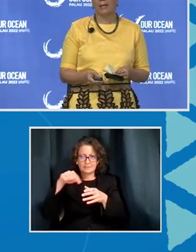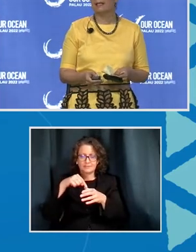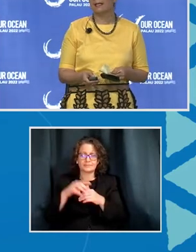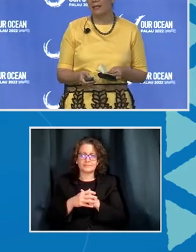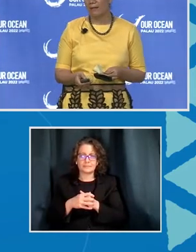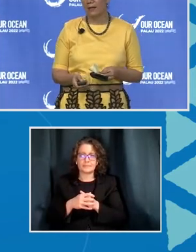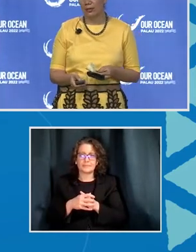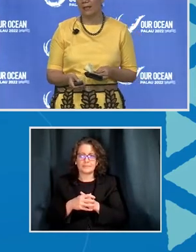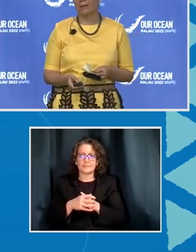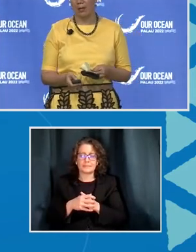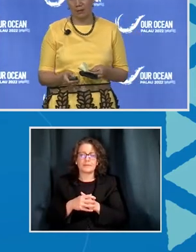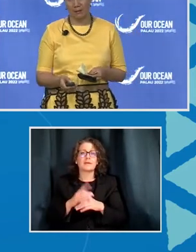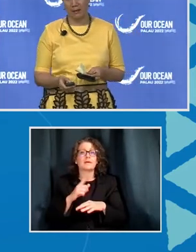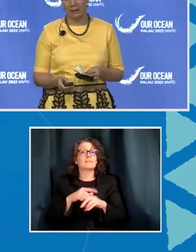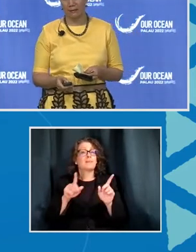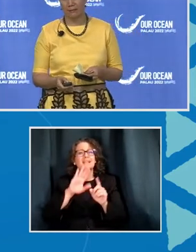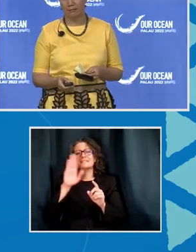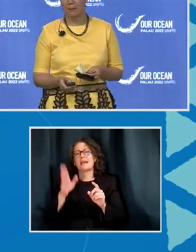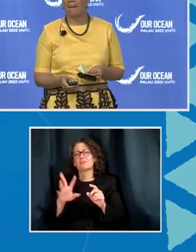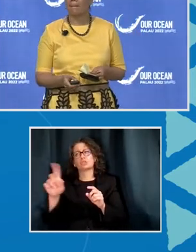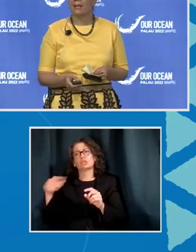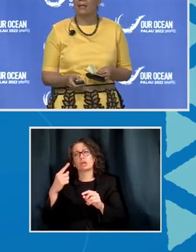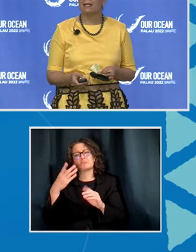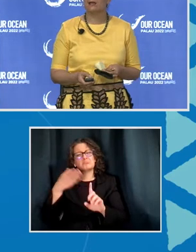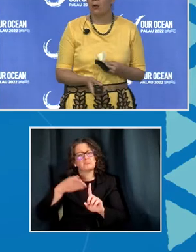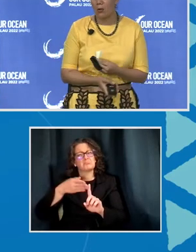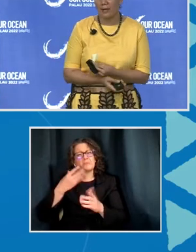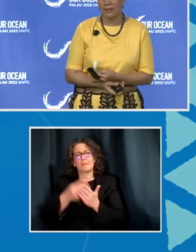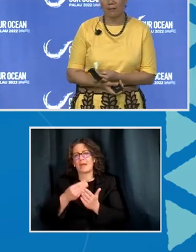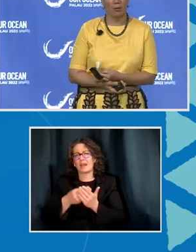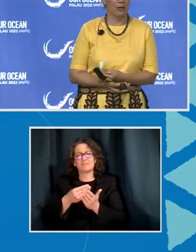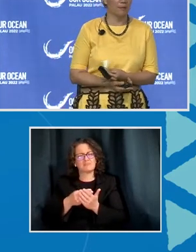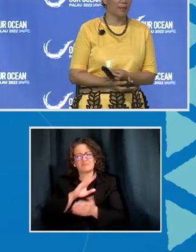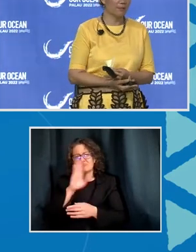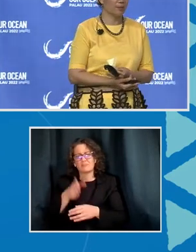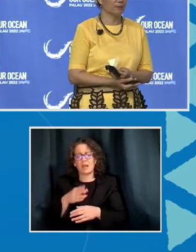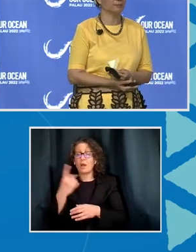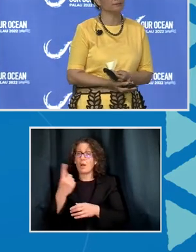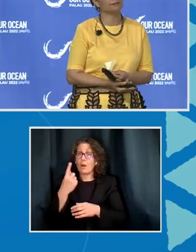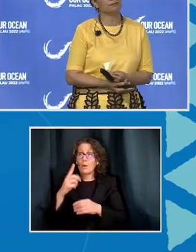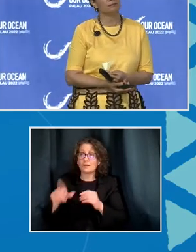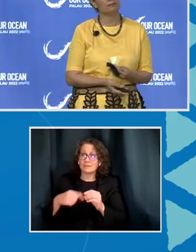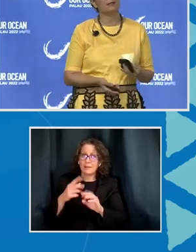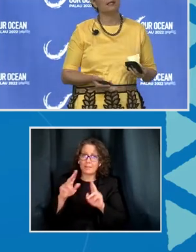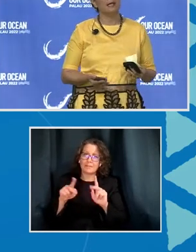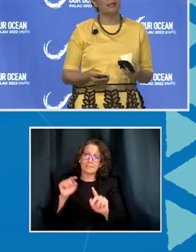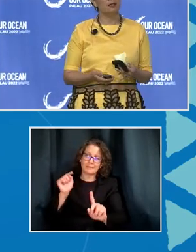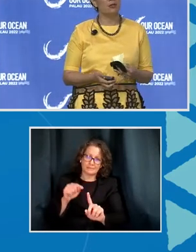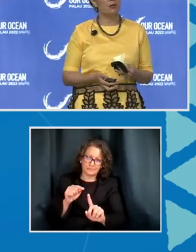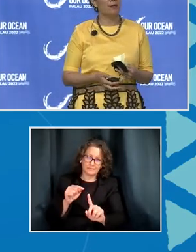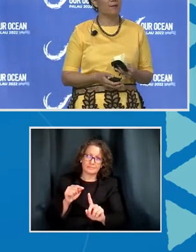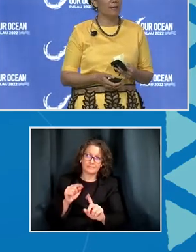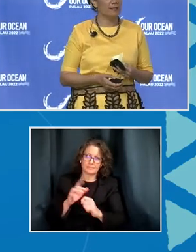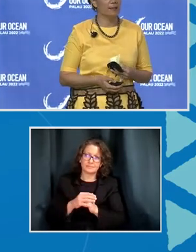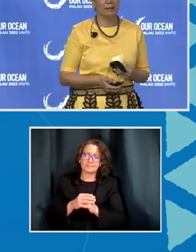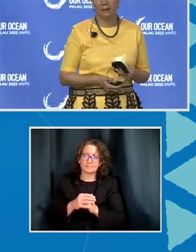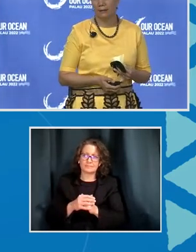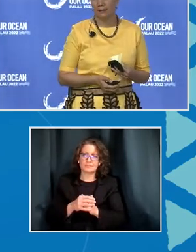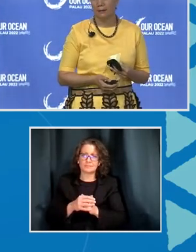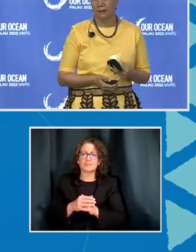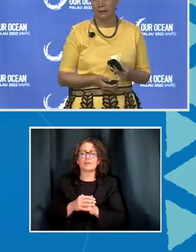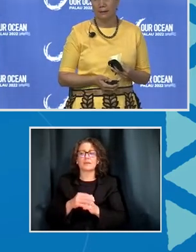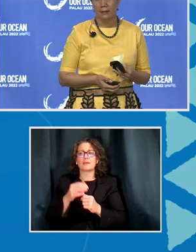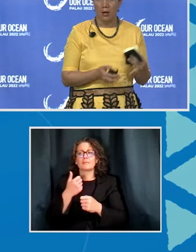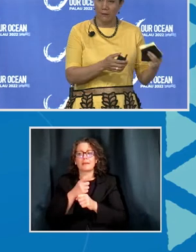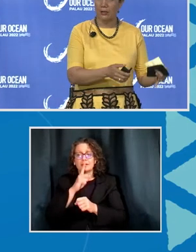But it is never just about the money. It is always about our people. Ensuring that